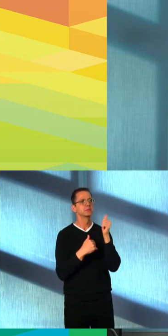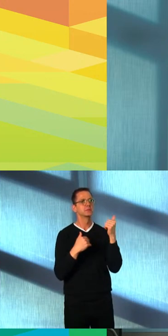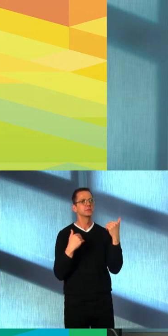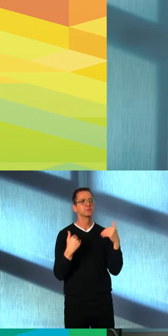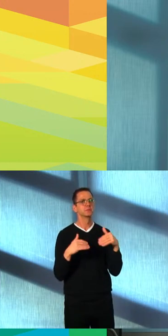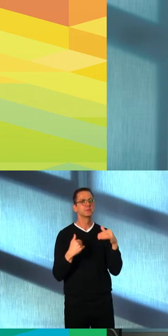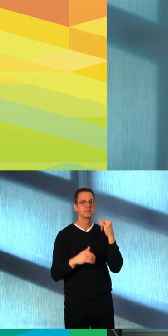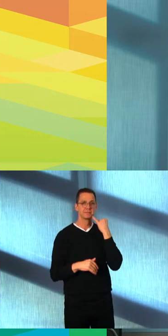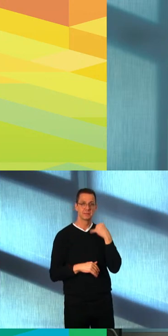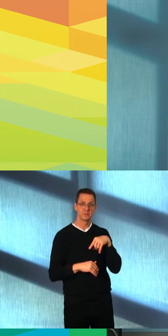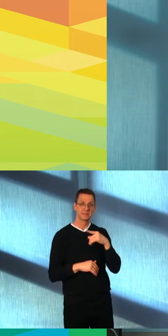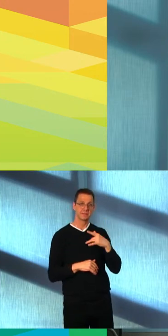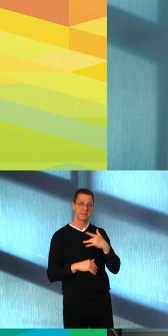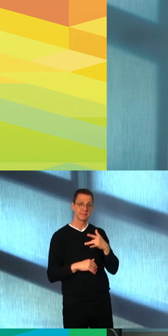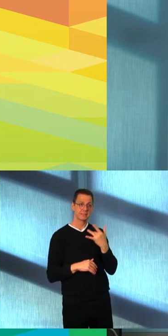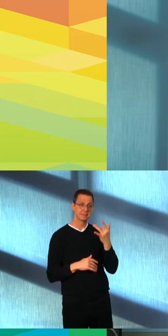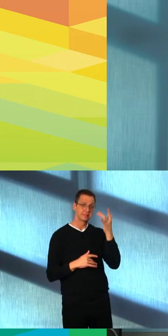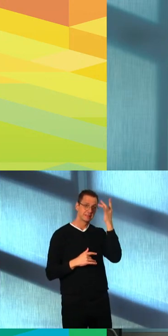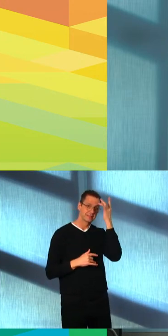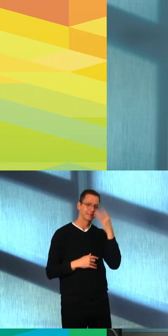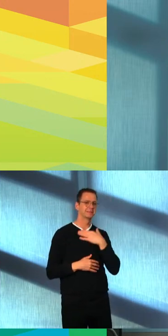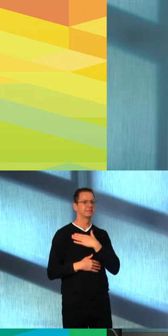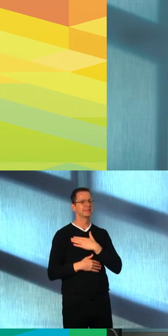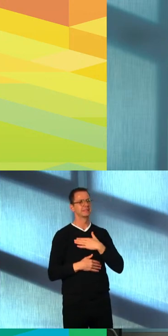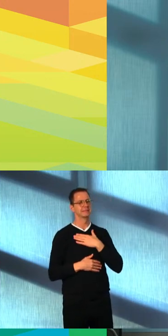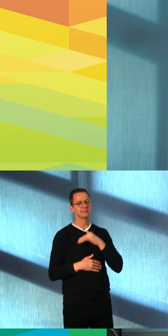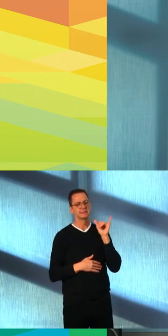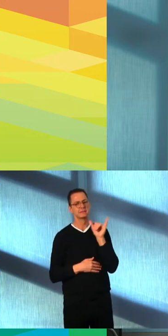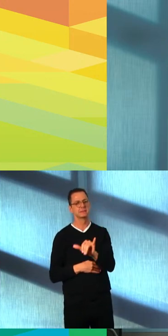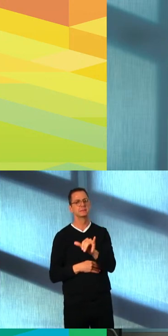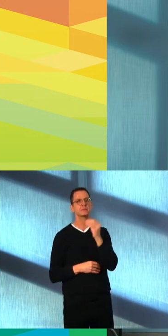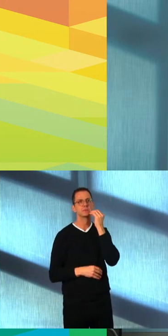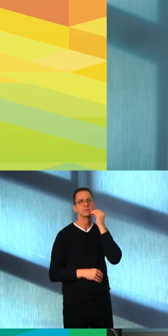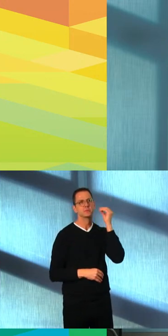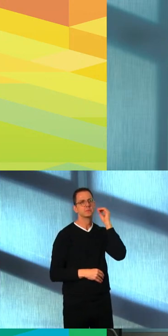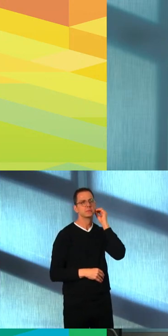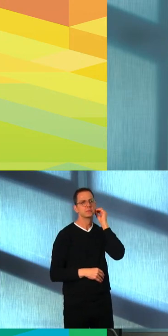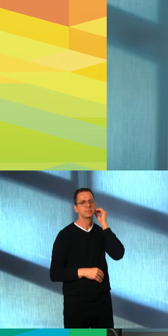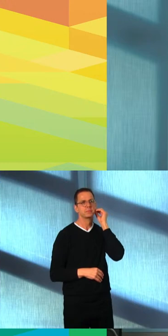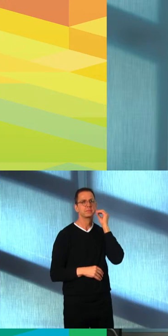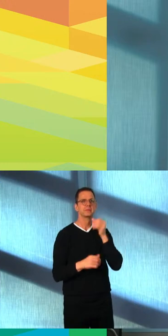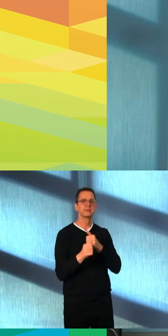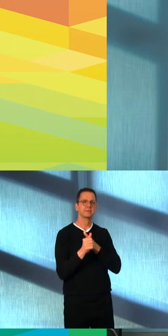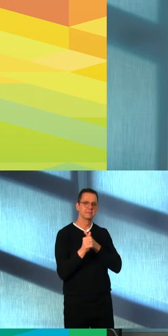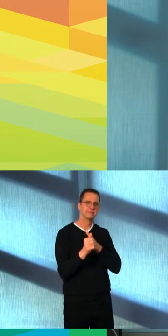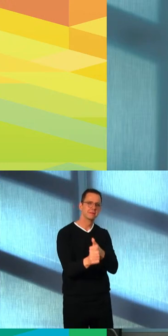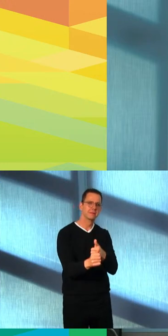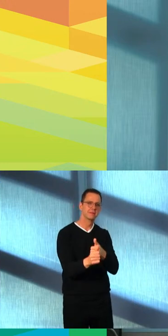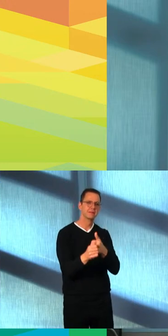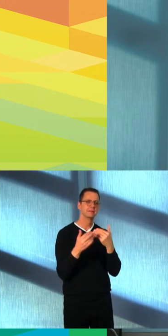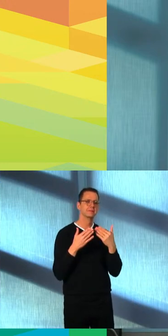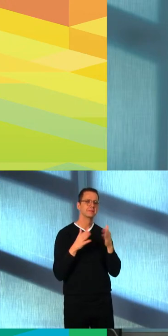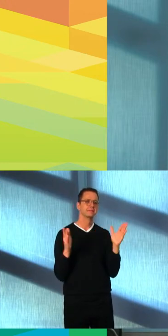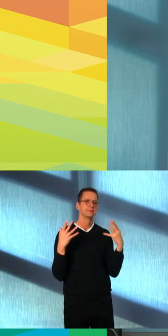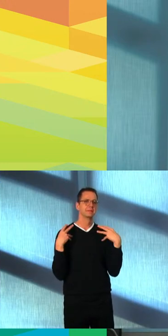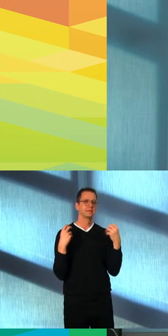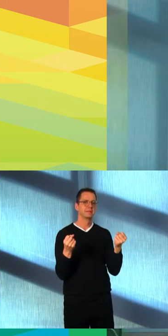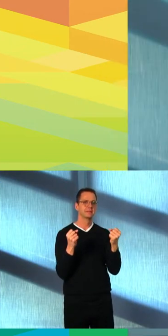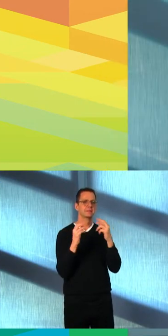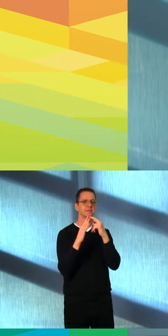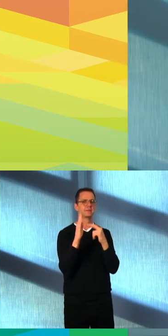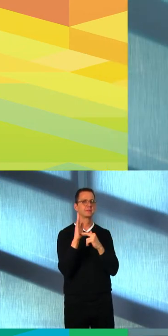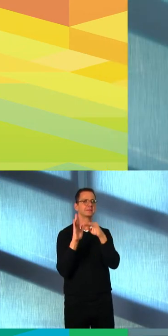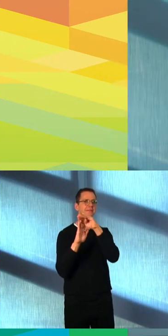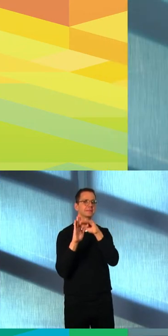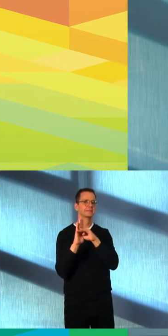guidelines that have gotten us this far. Now over to Andre for his update, and then of course we'll be happy to take some questions.